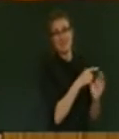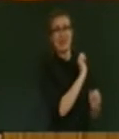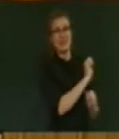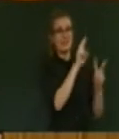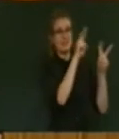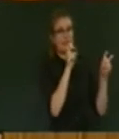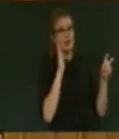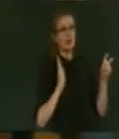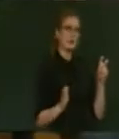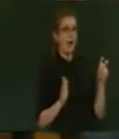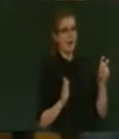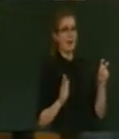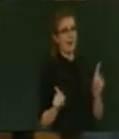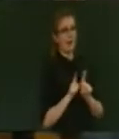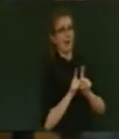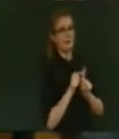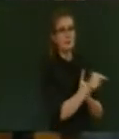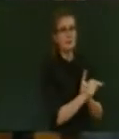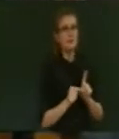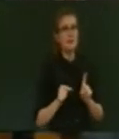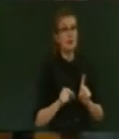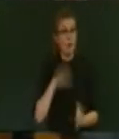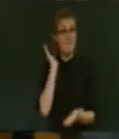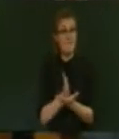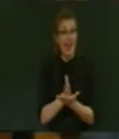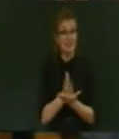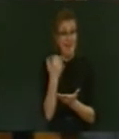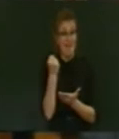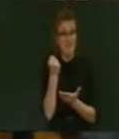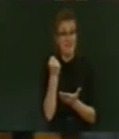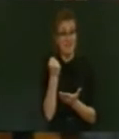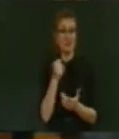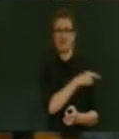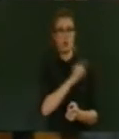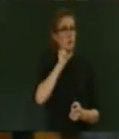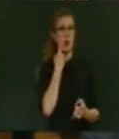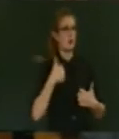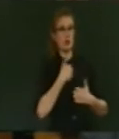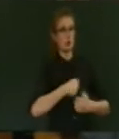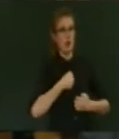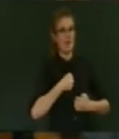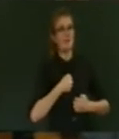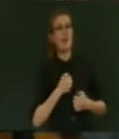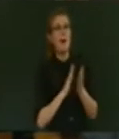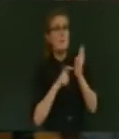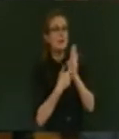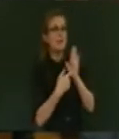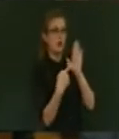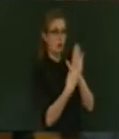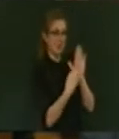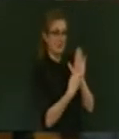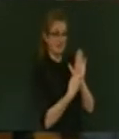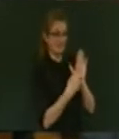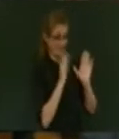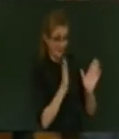on the table, and you won't enjoy it. Mr Robertson, Labour is about as good at running